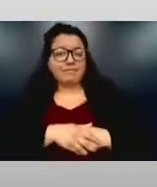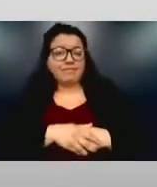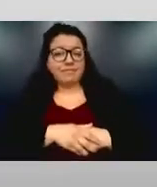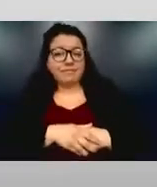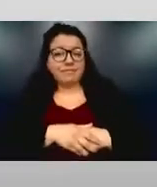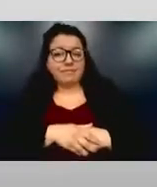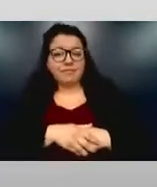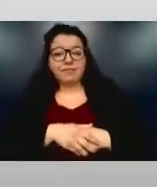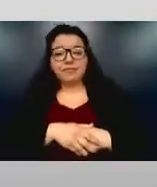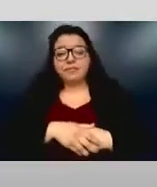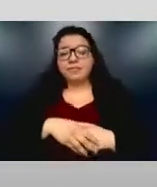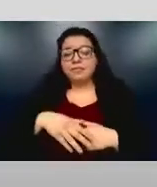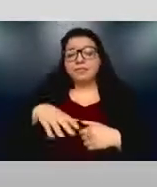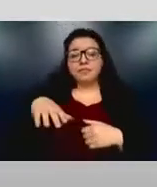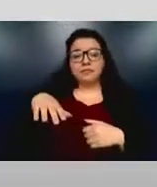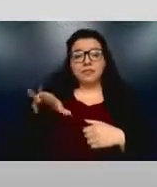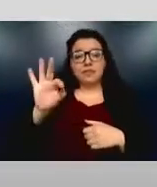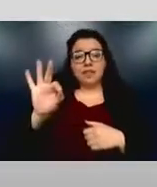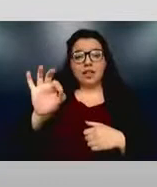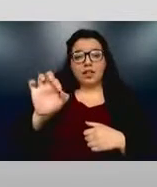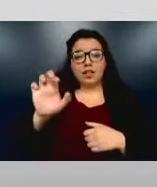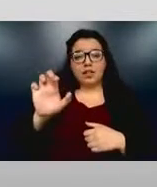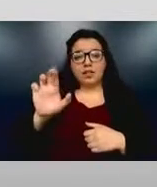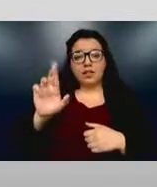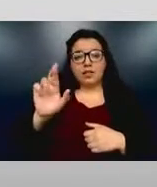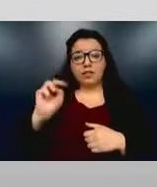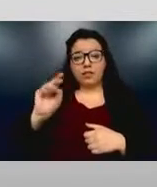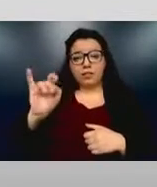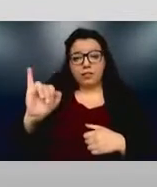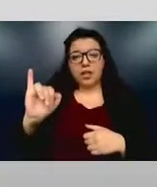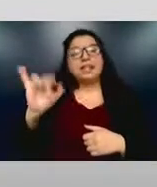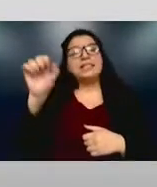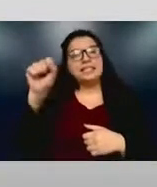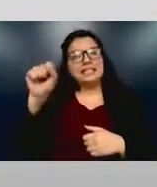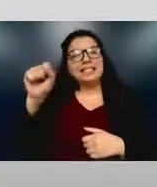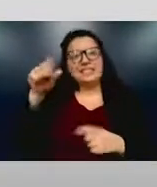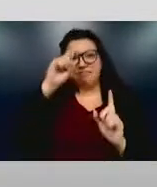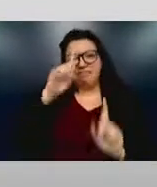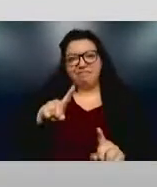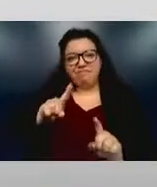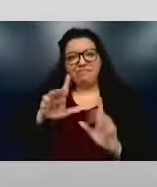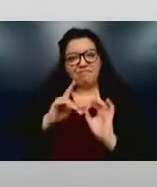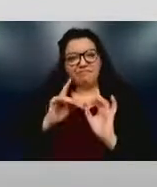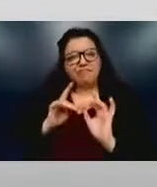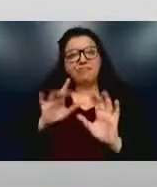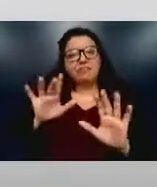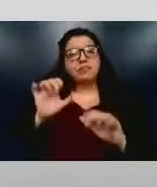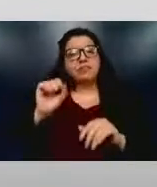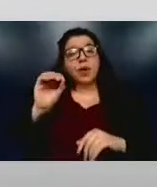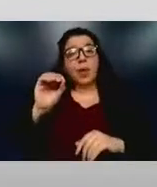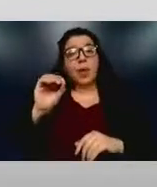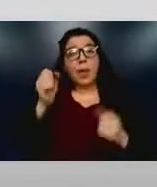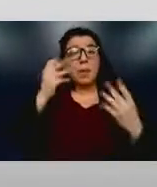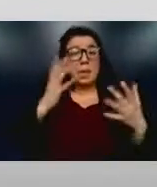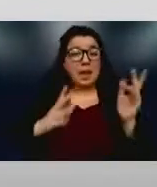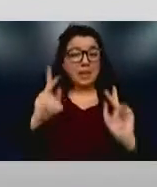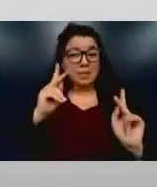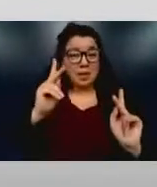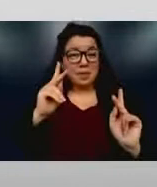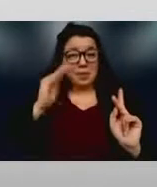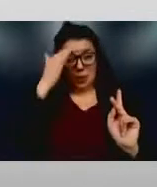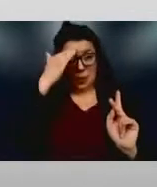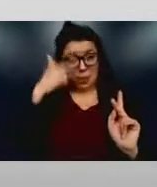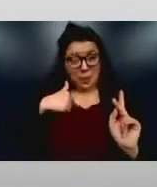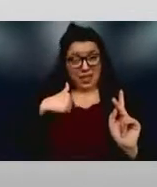This is Farami. I'll jump in there as well. Now, many people that know me know that I go straight for the jugular, and I like having